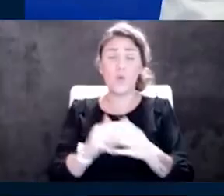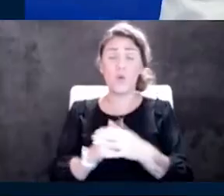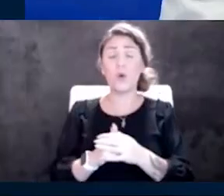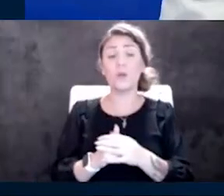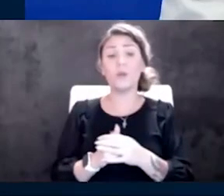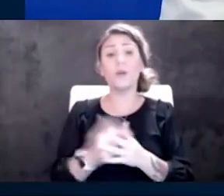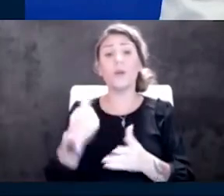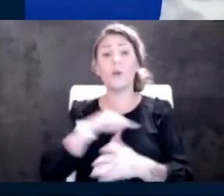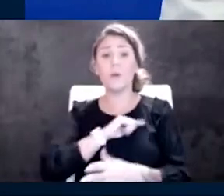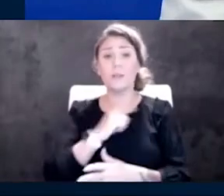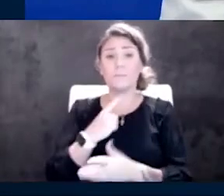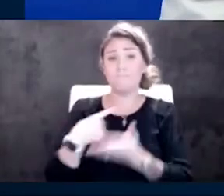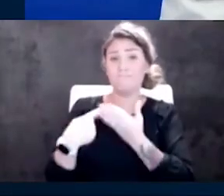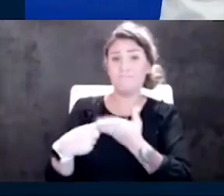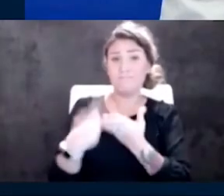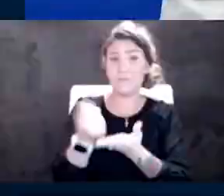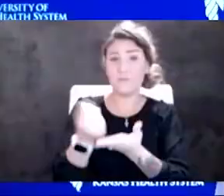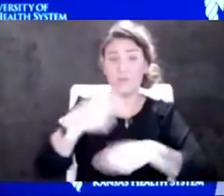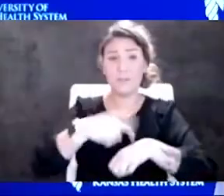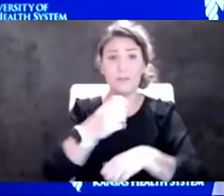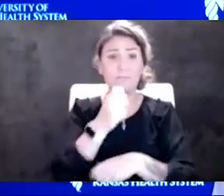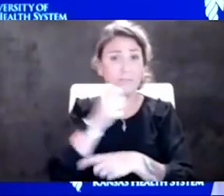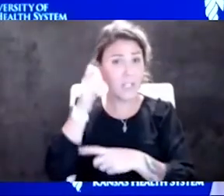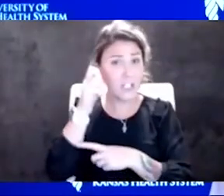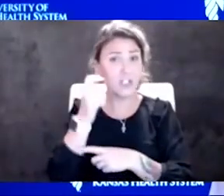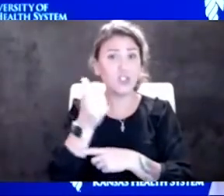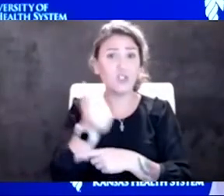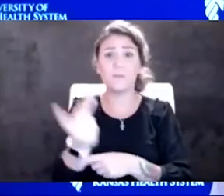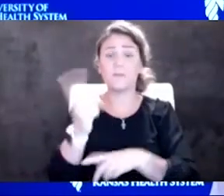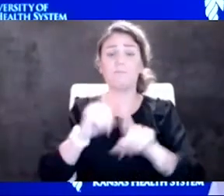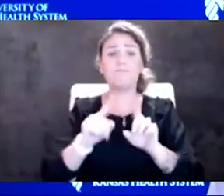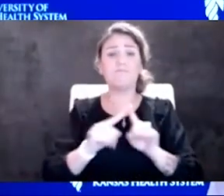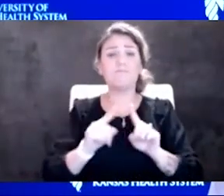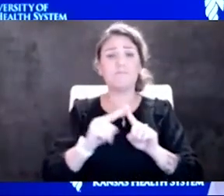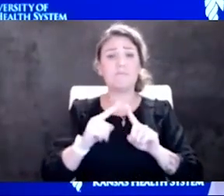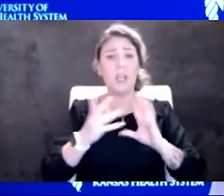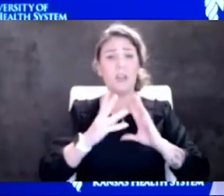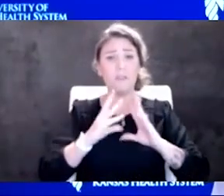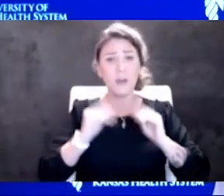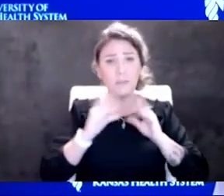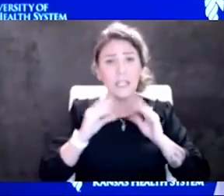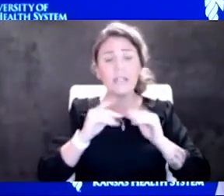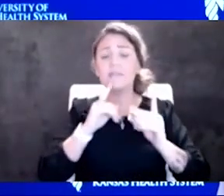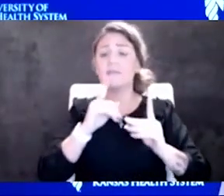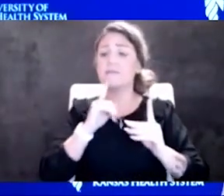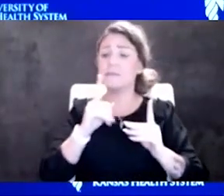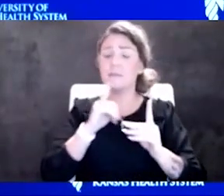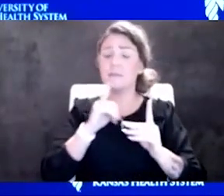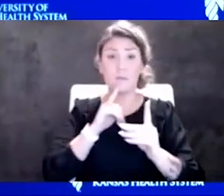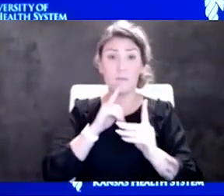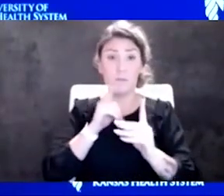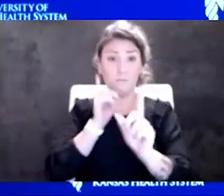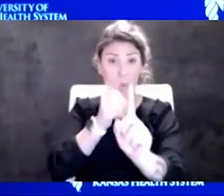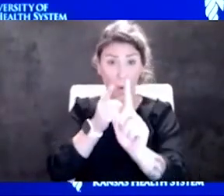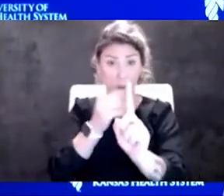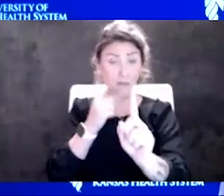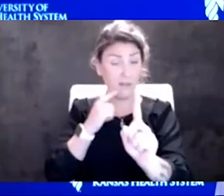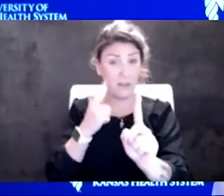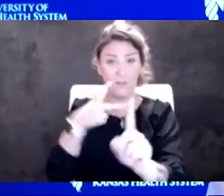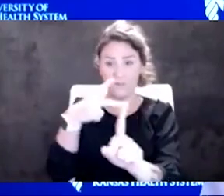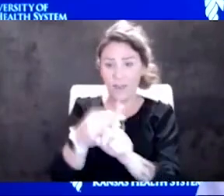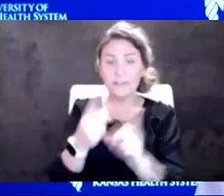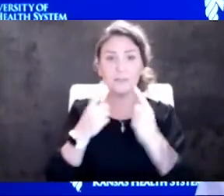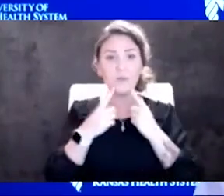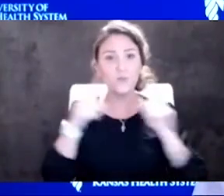a couple of times in a couple of different meetings. You know, I think the moral of the story continues to be that vaccines work, vaccines continue to